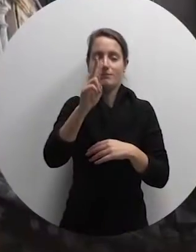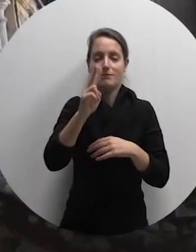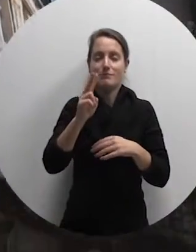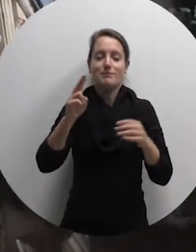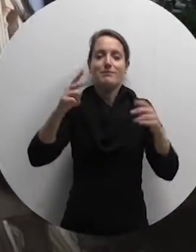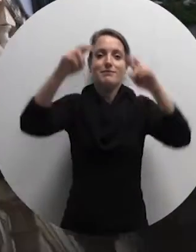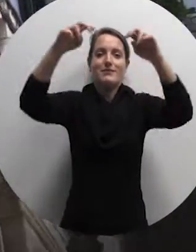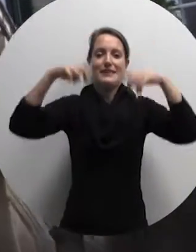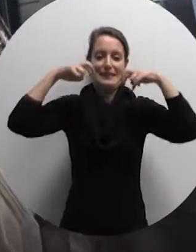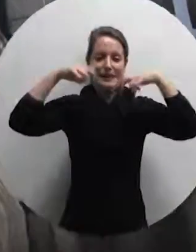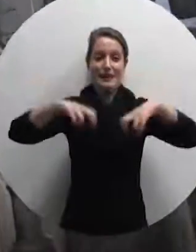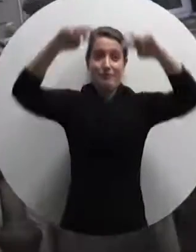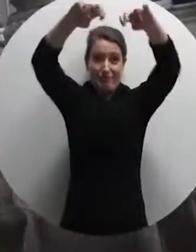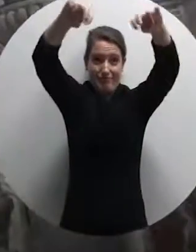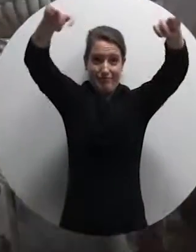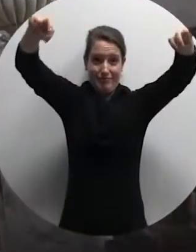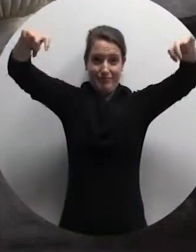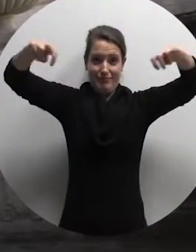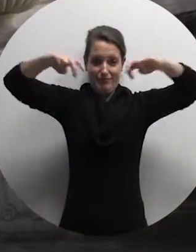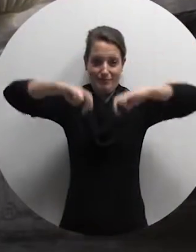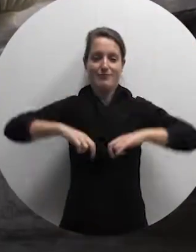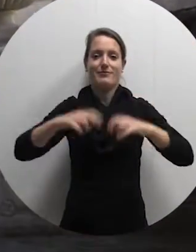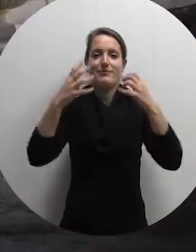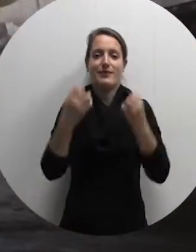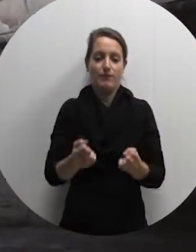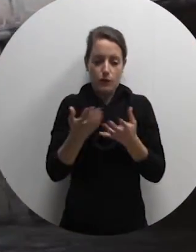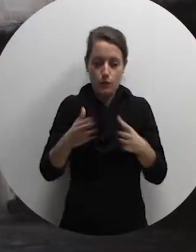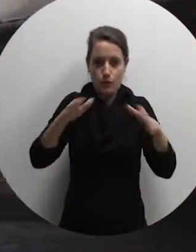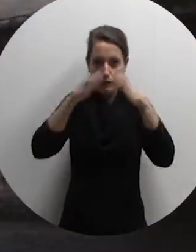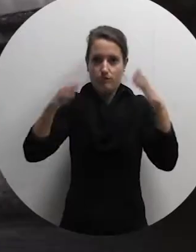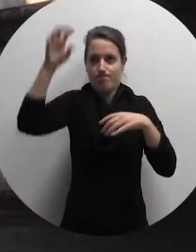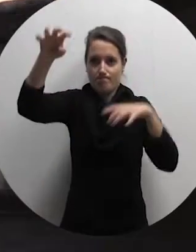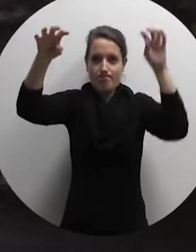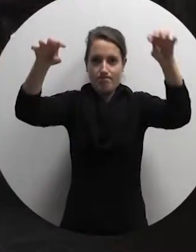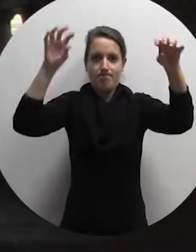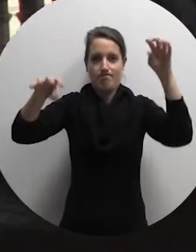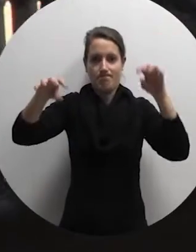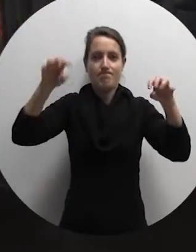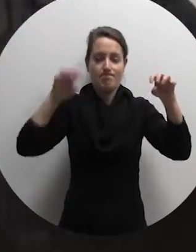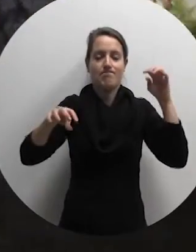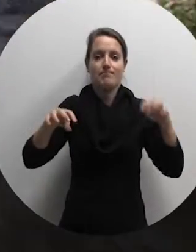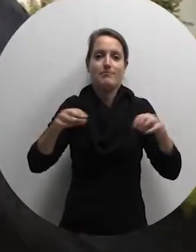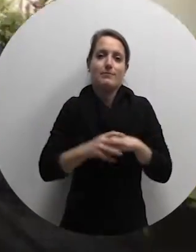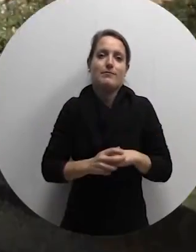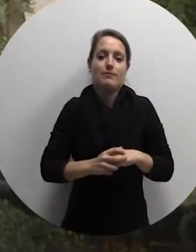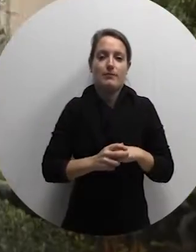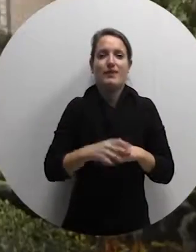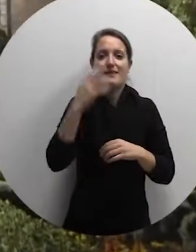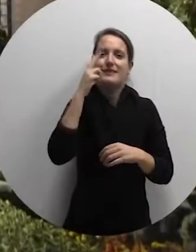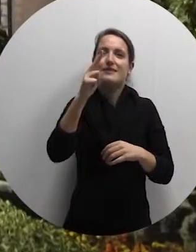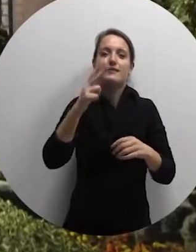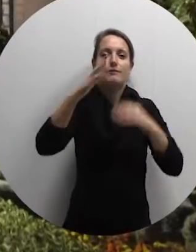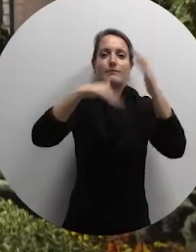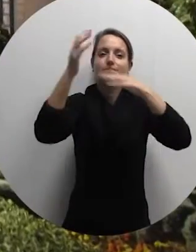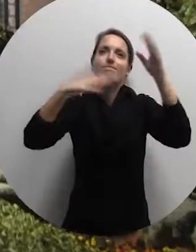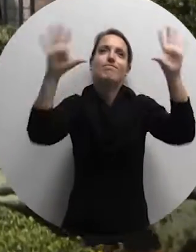external staircase, with urns at every landing. the main façade includes porthole